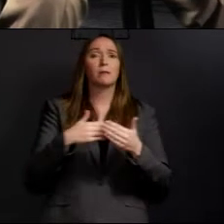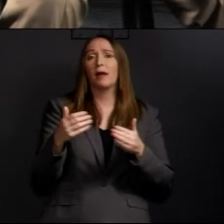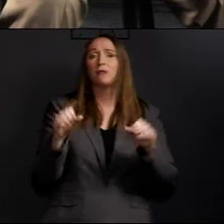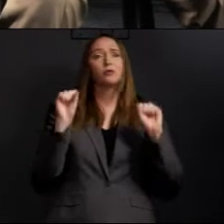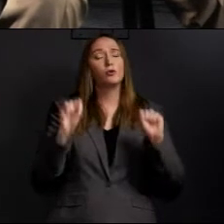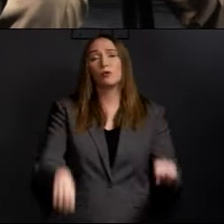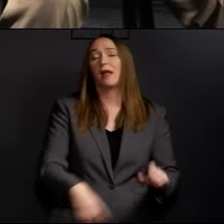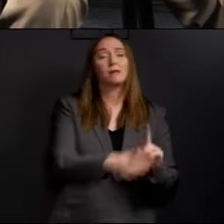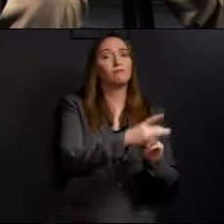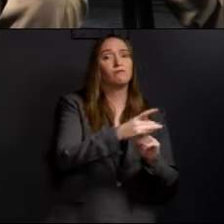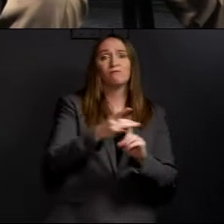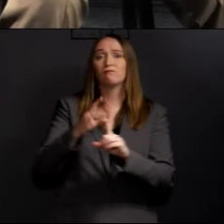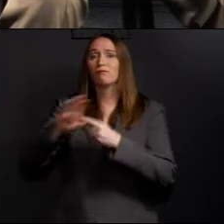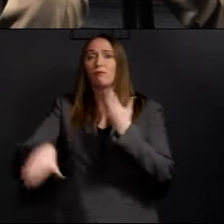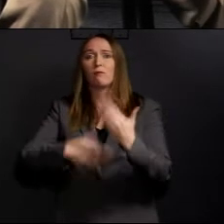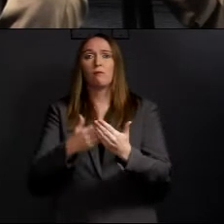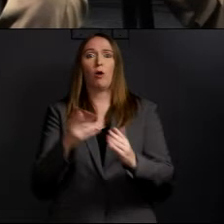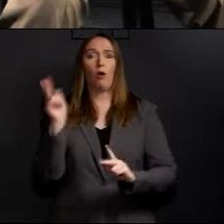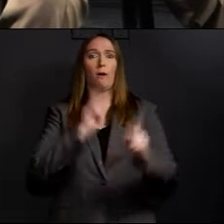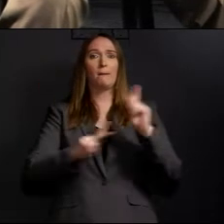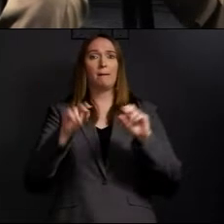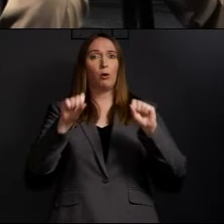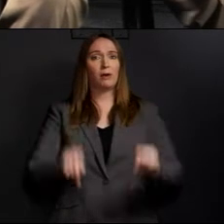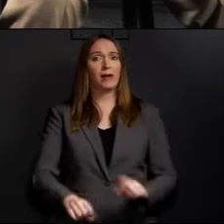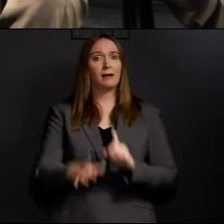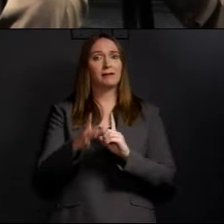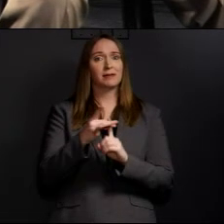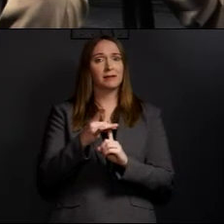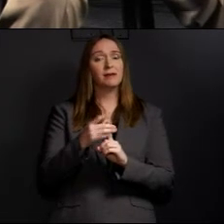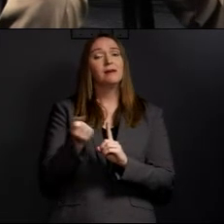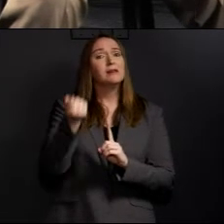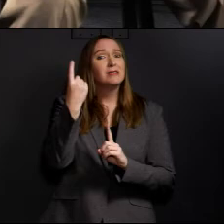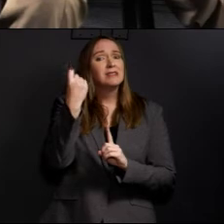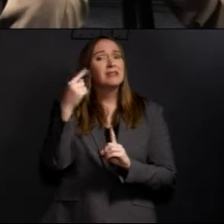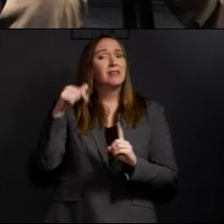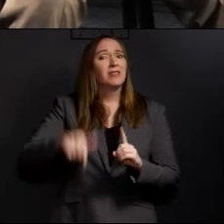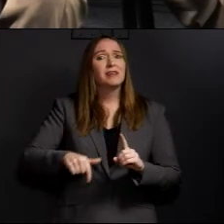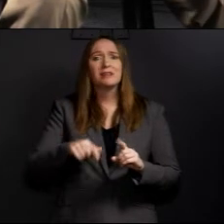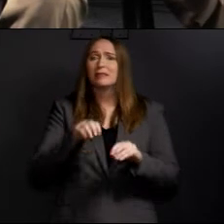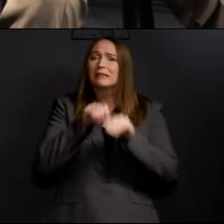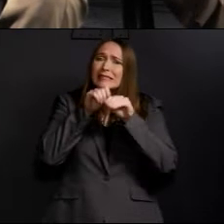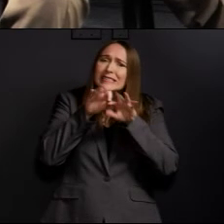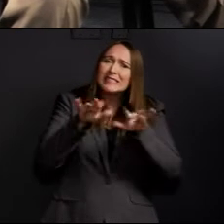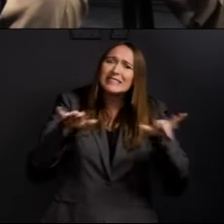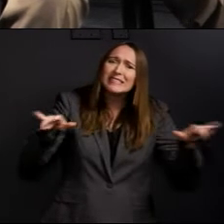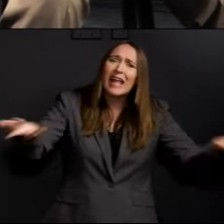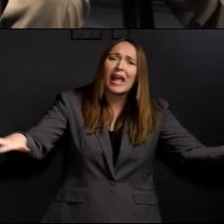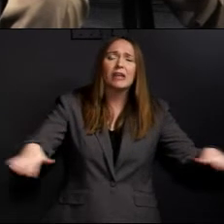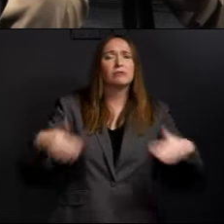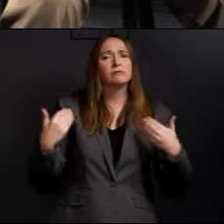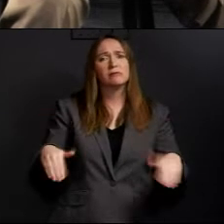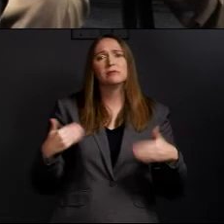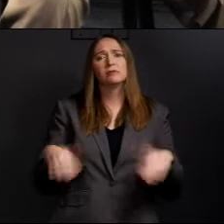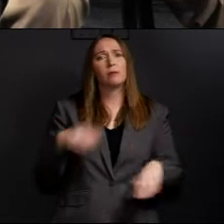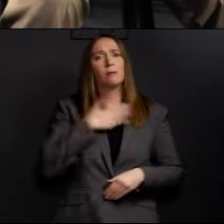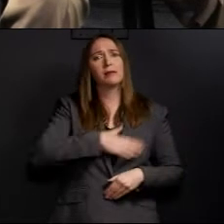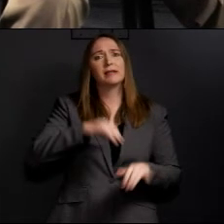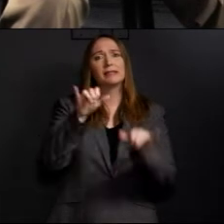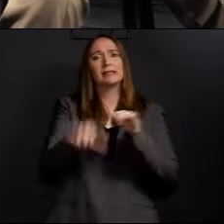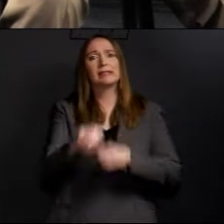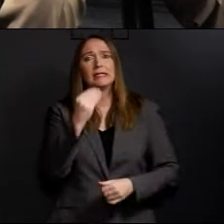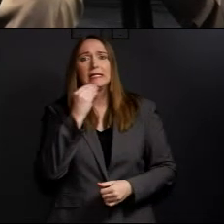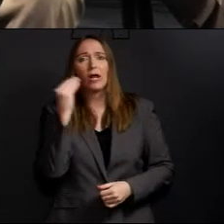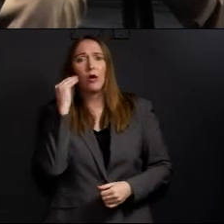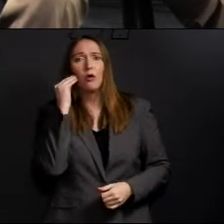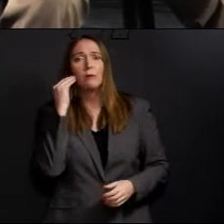And we all are praying for our community and making sure that we stay healthy. And people want to say, not me,